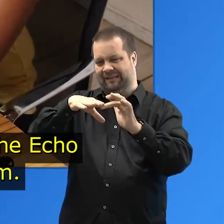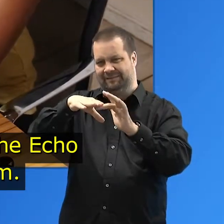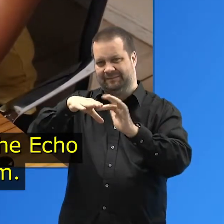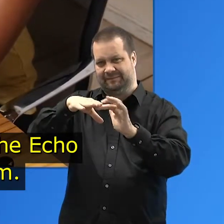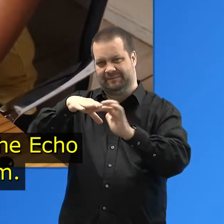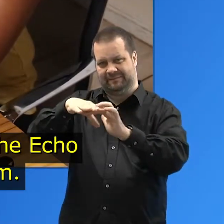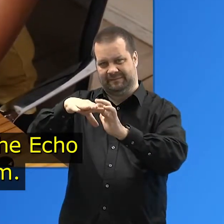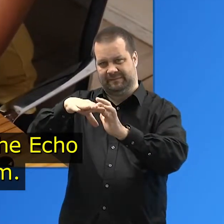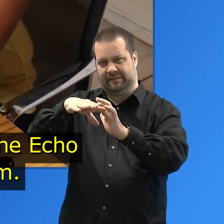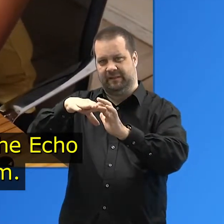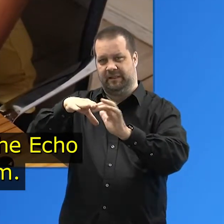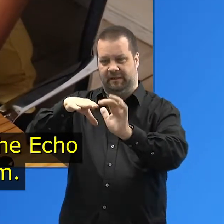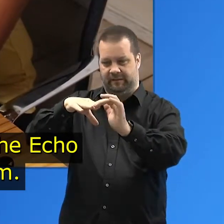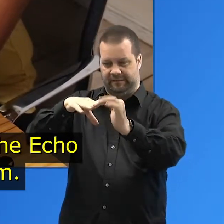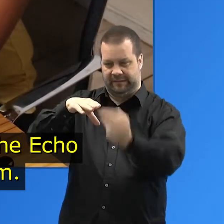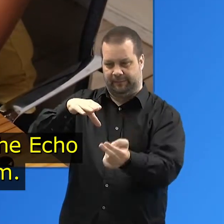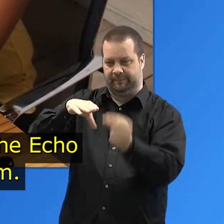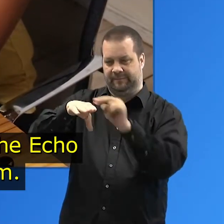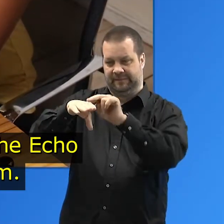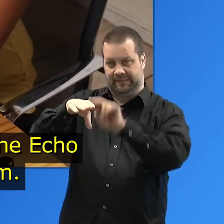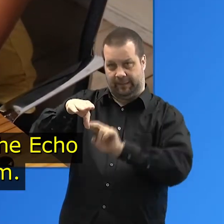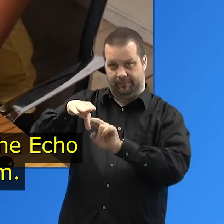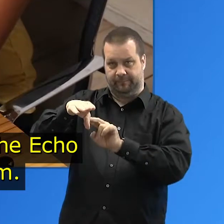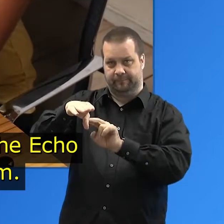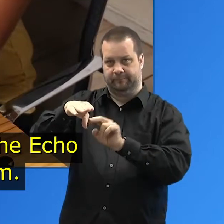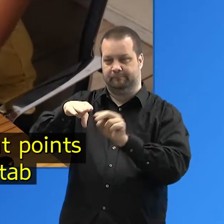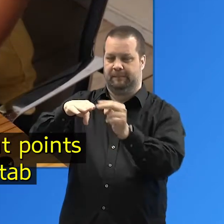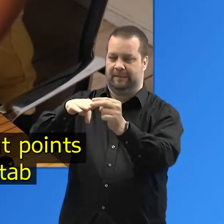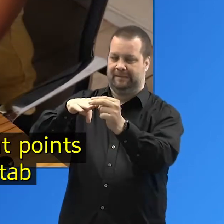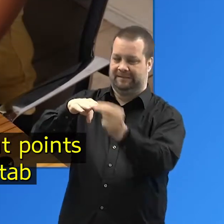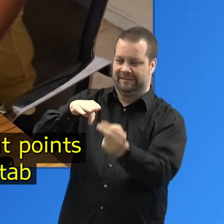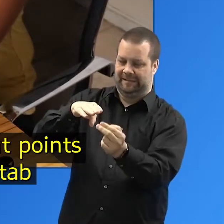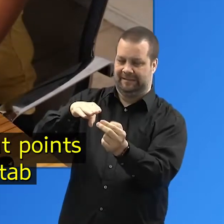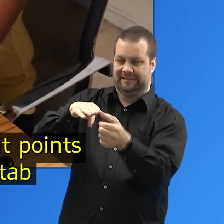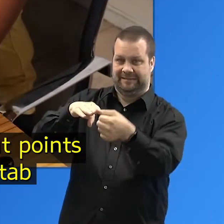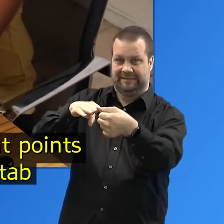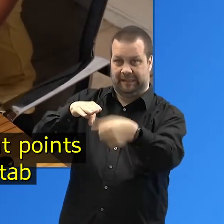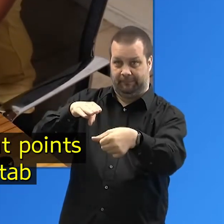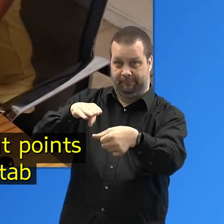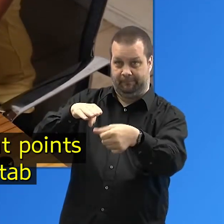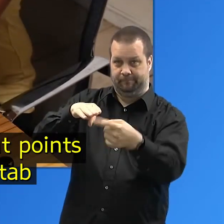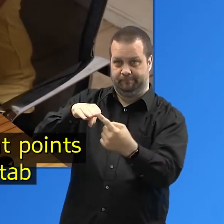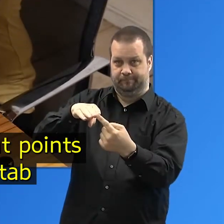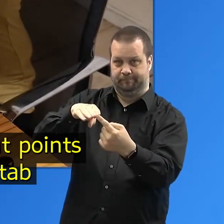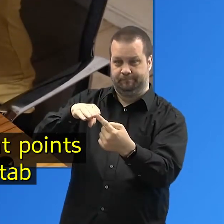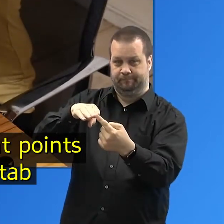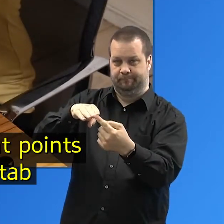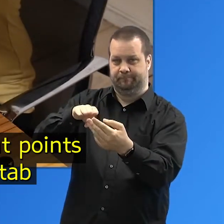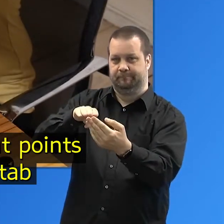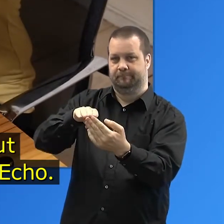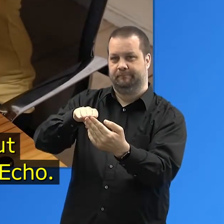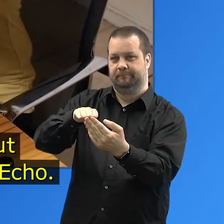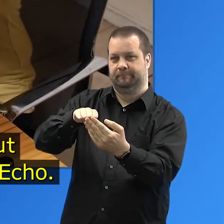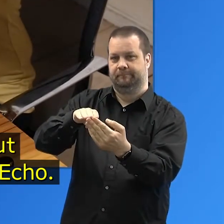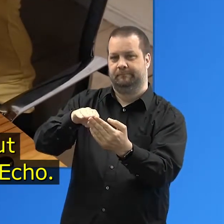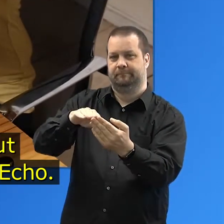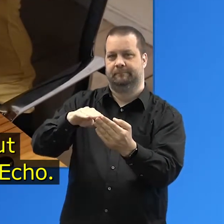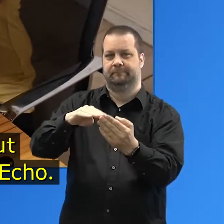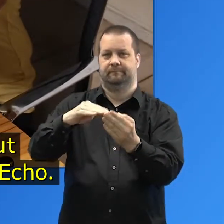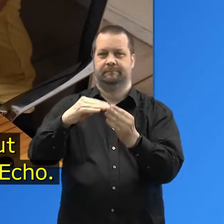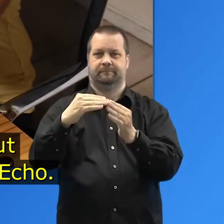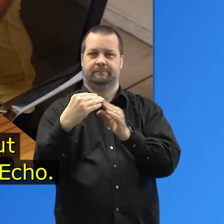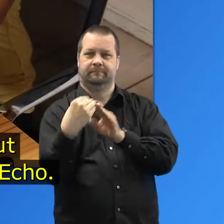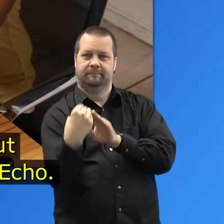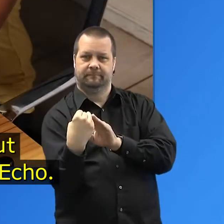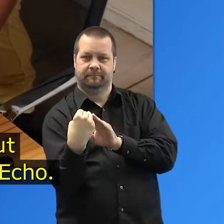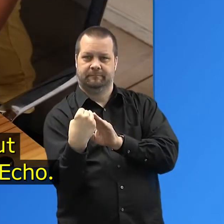in between the top of the Echo and the plastic film. One of these attachment points will have a release tab that is taped